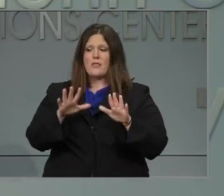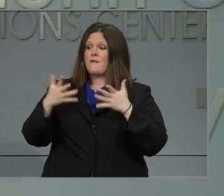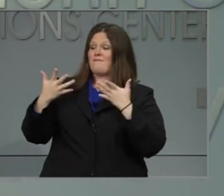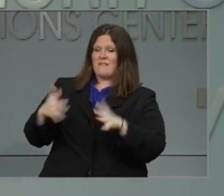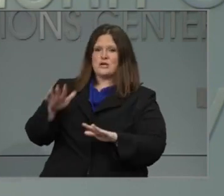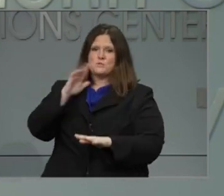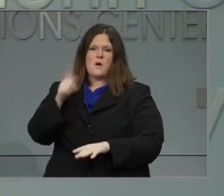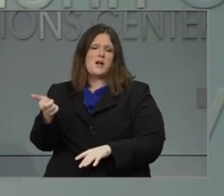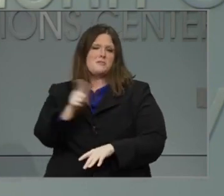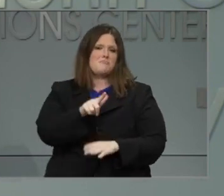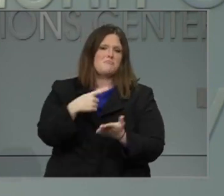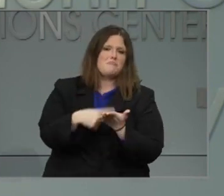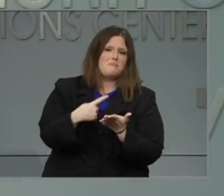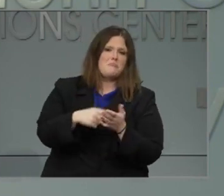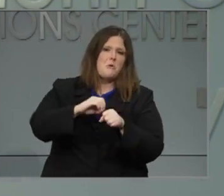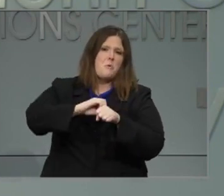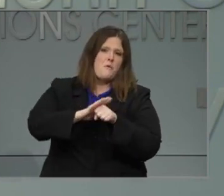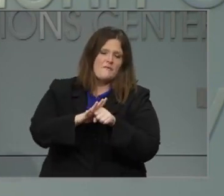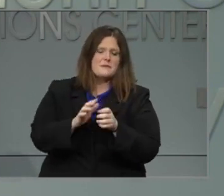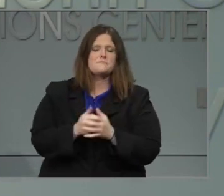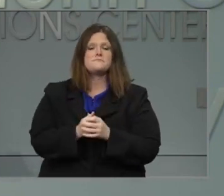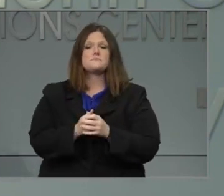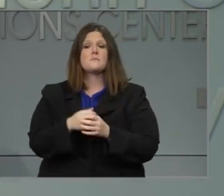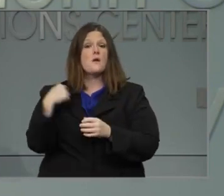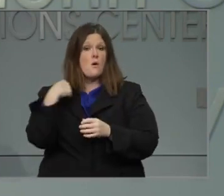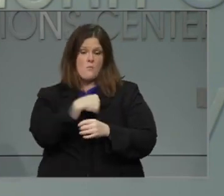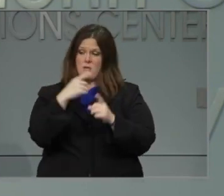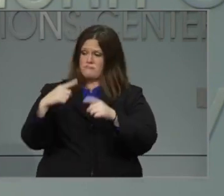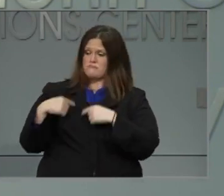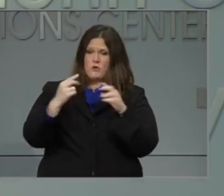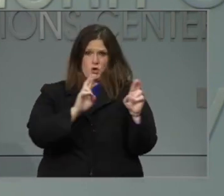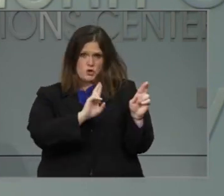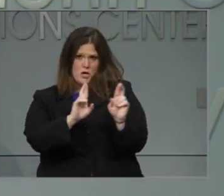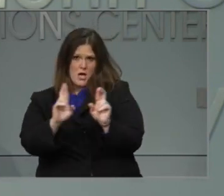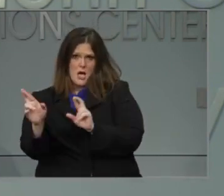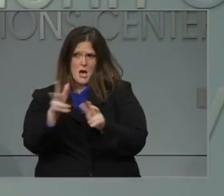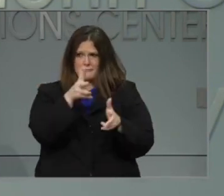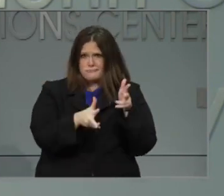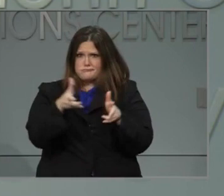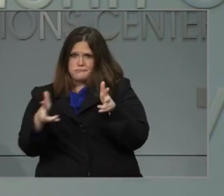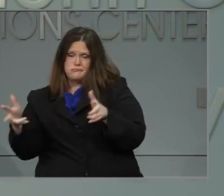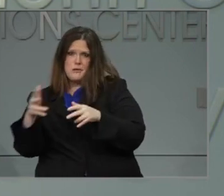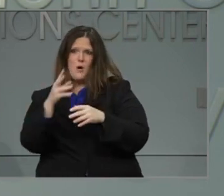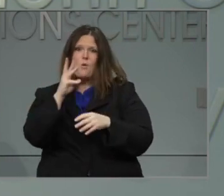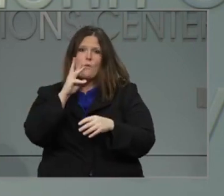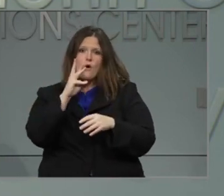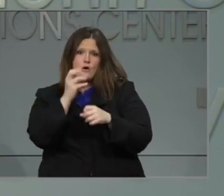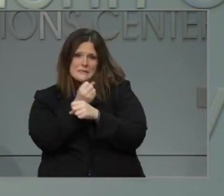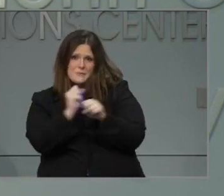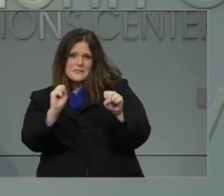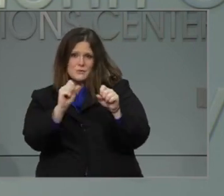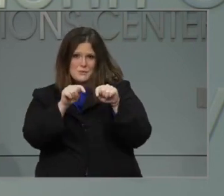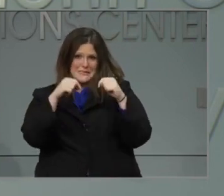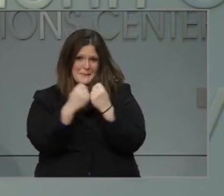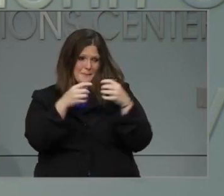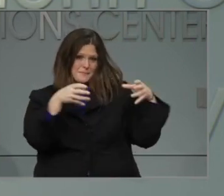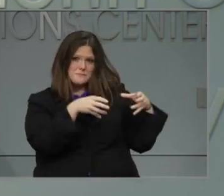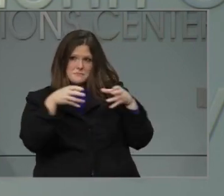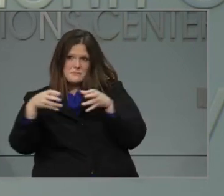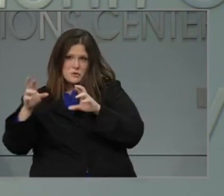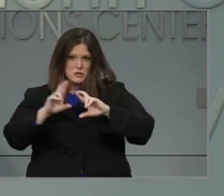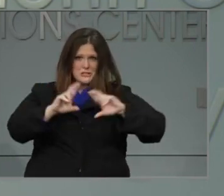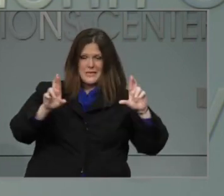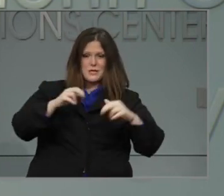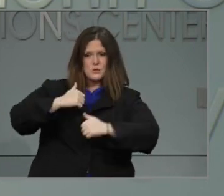today and tomorrow. We've readied swiftwater rescue teams and activated National Guard soldiers with high-clearance